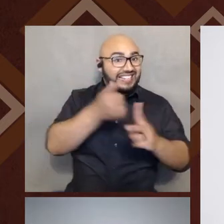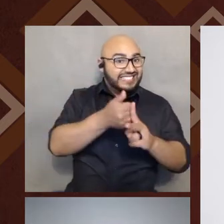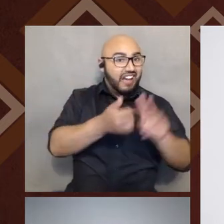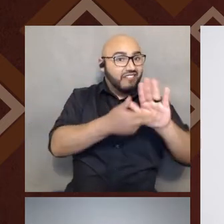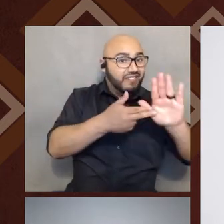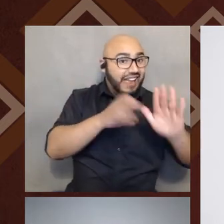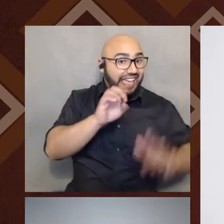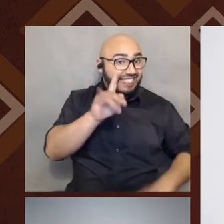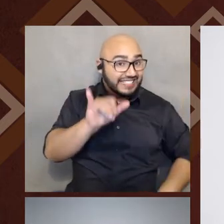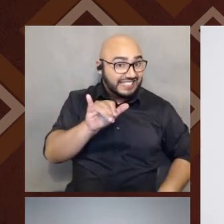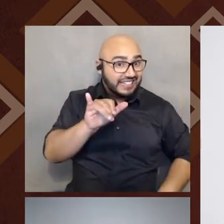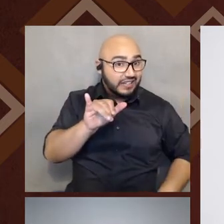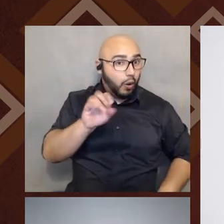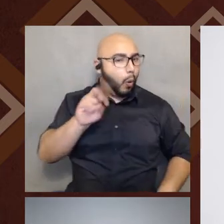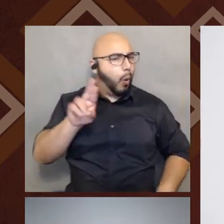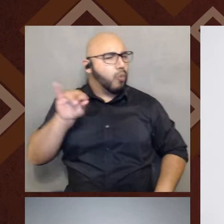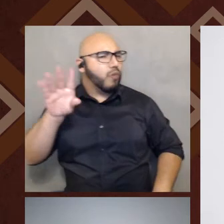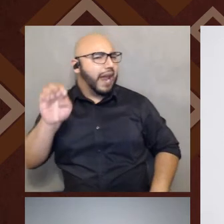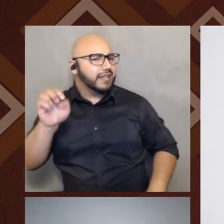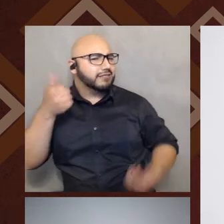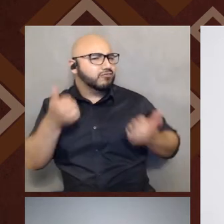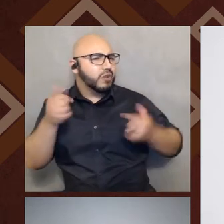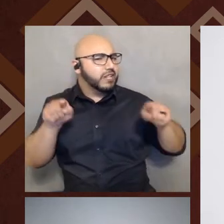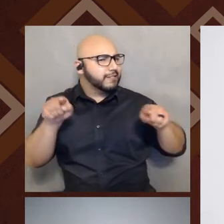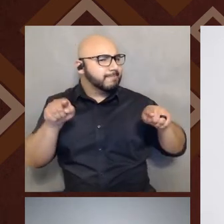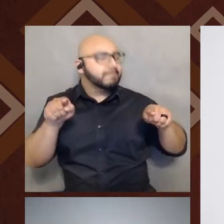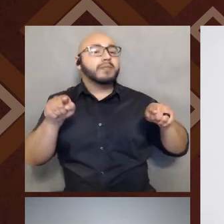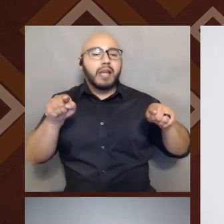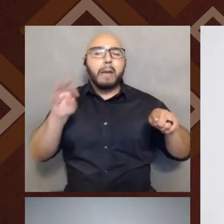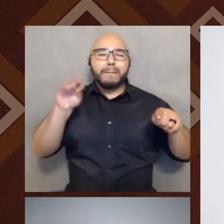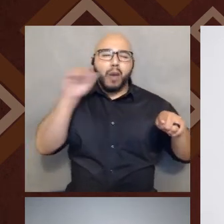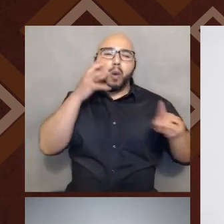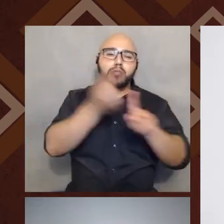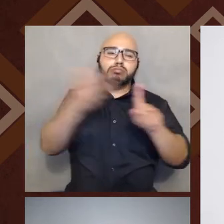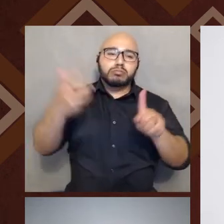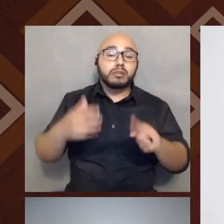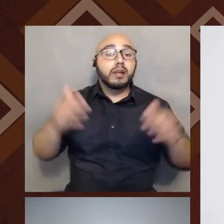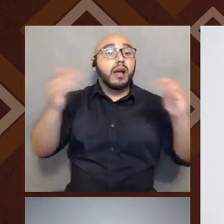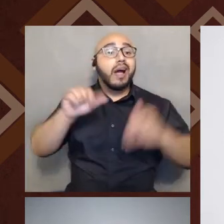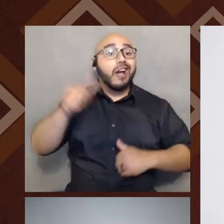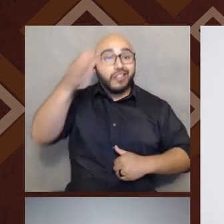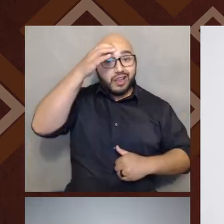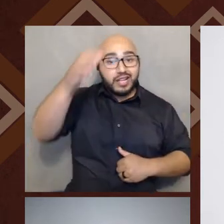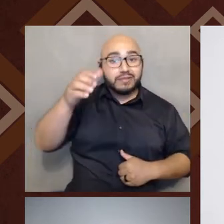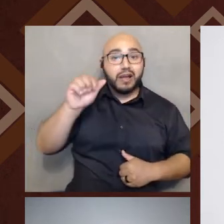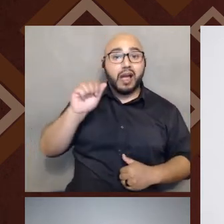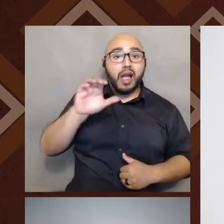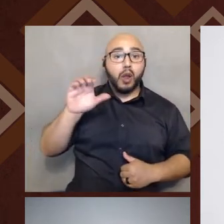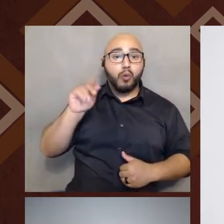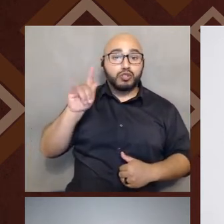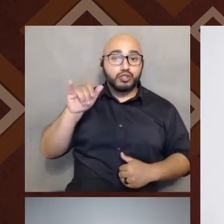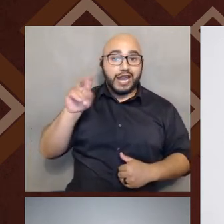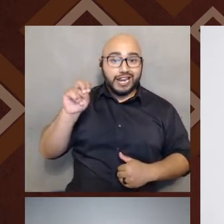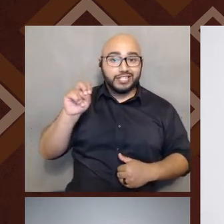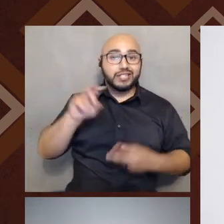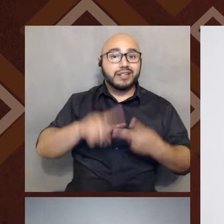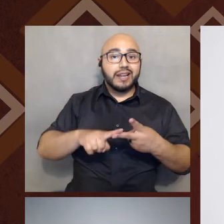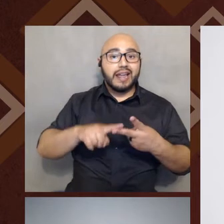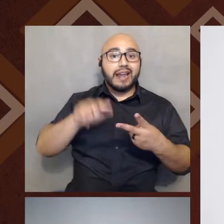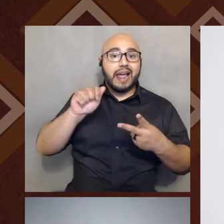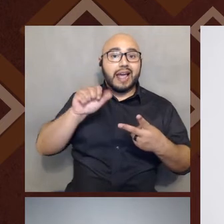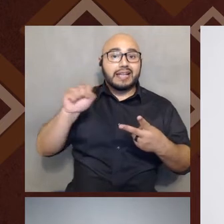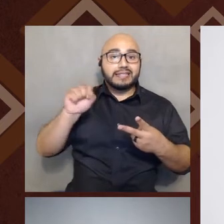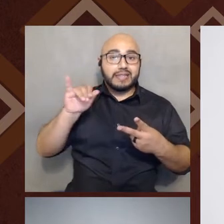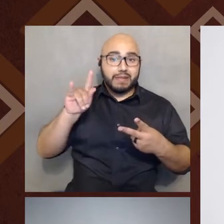and I know Matt is going to talk more about that. Um, another concept is acculturation and assimilation. These are two